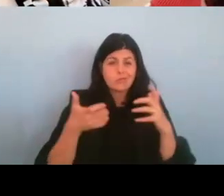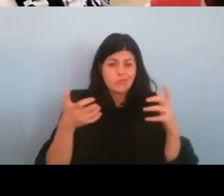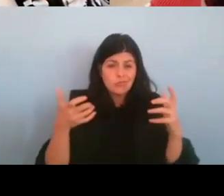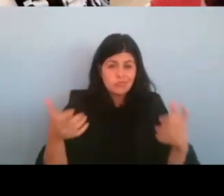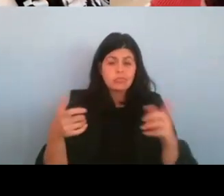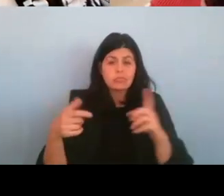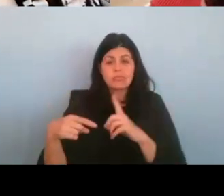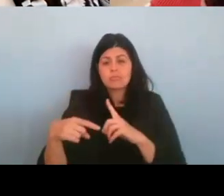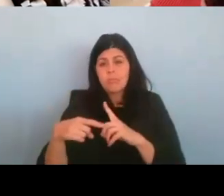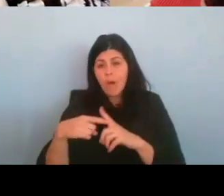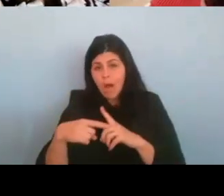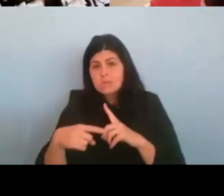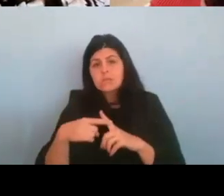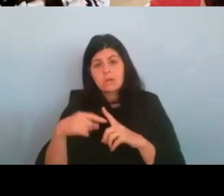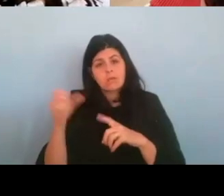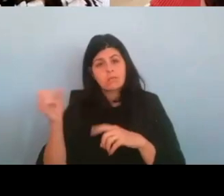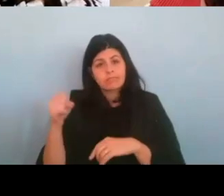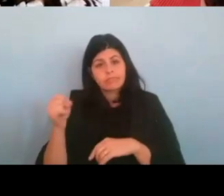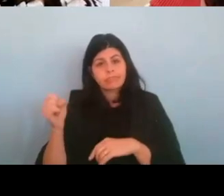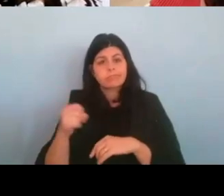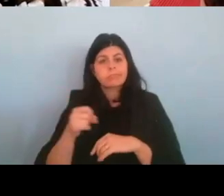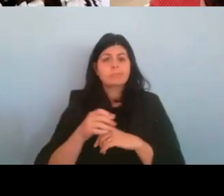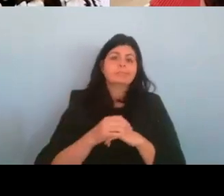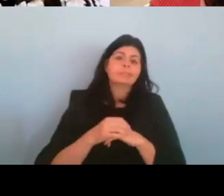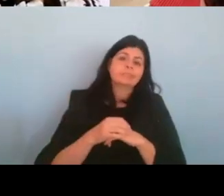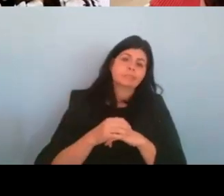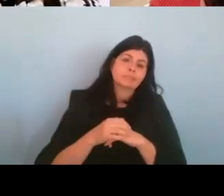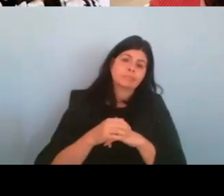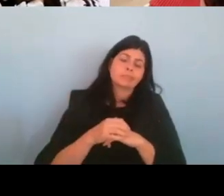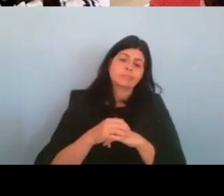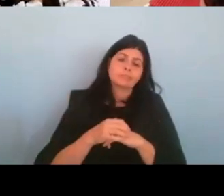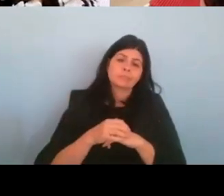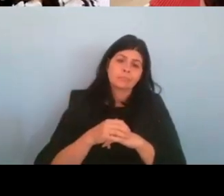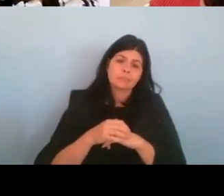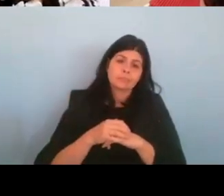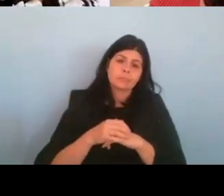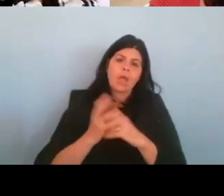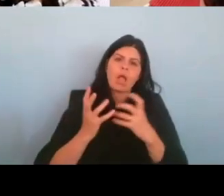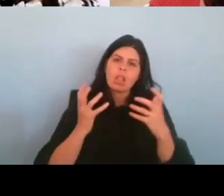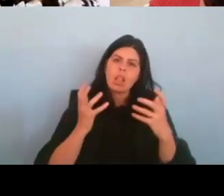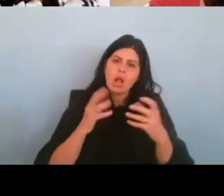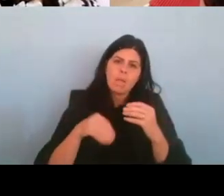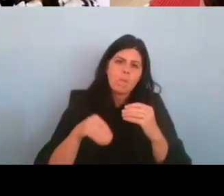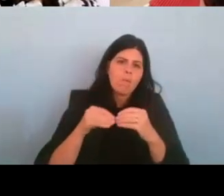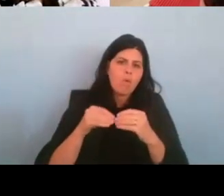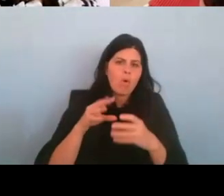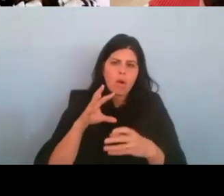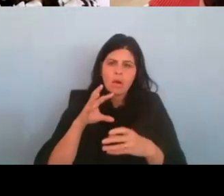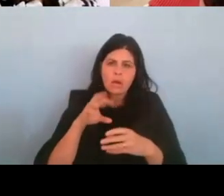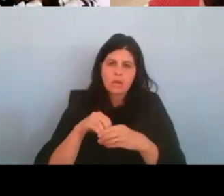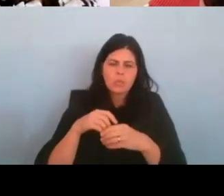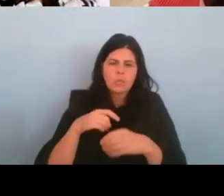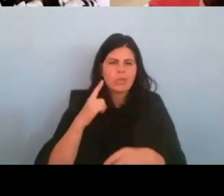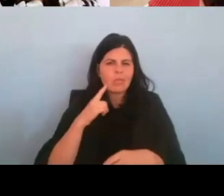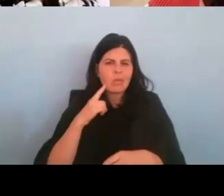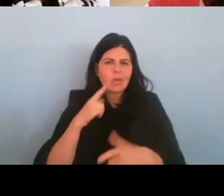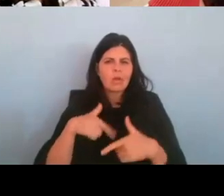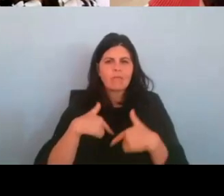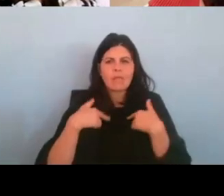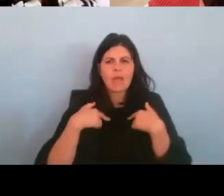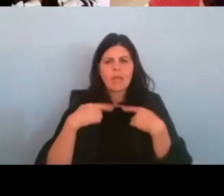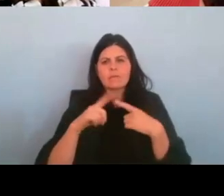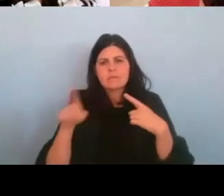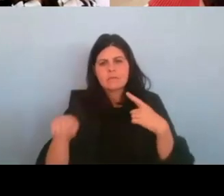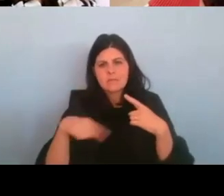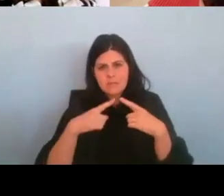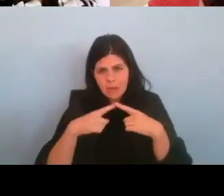positively, and, um, there's a lot more engagement. You know, we tend to think of life cycle events as bar